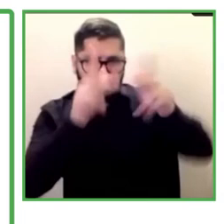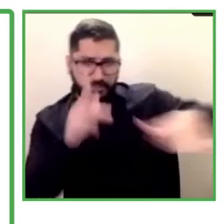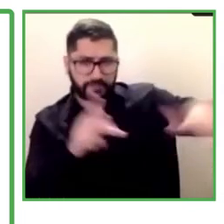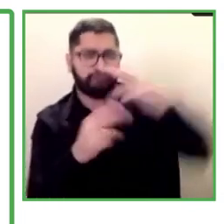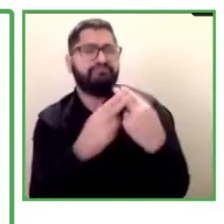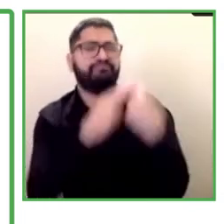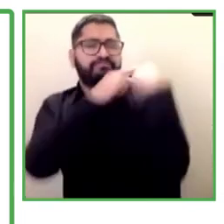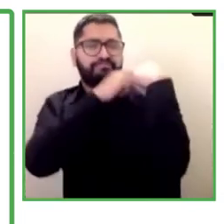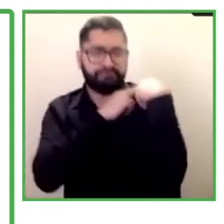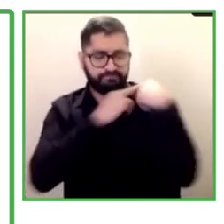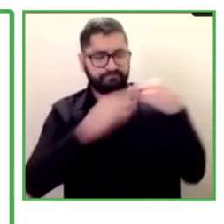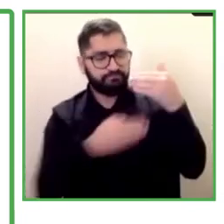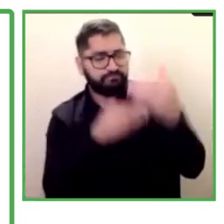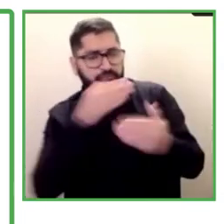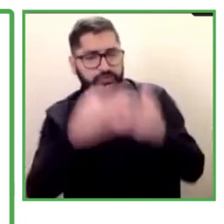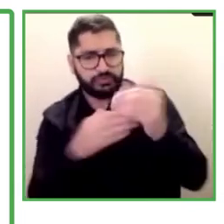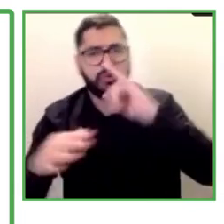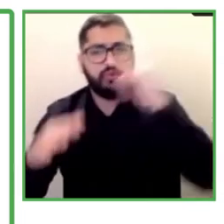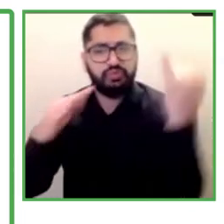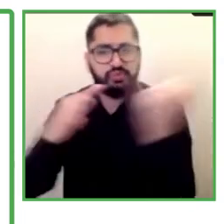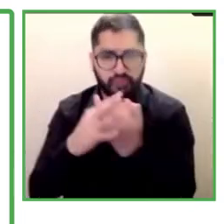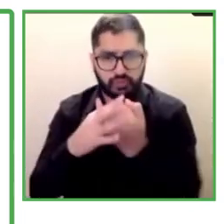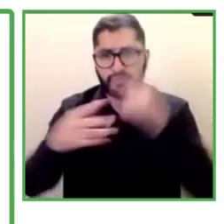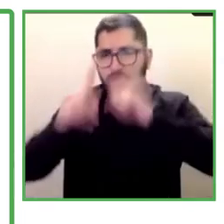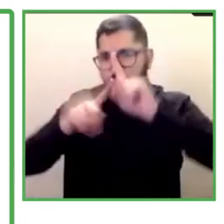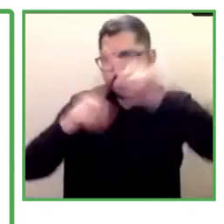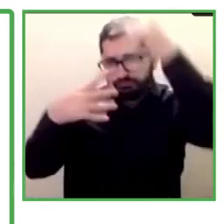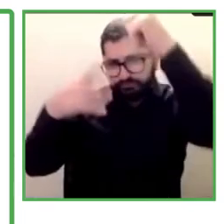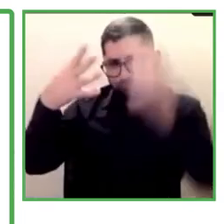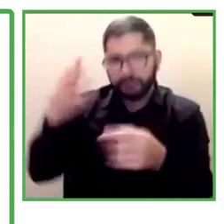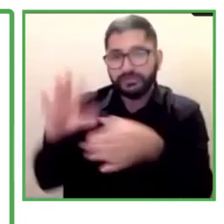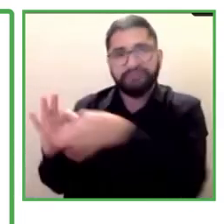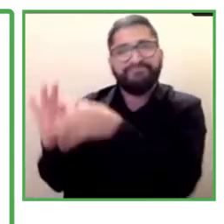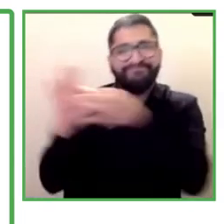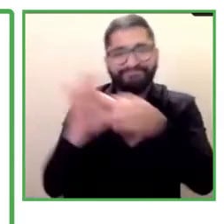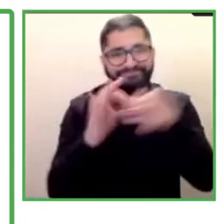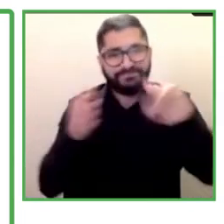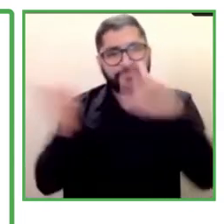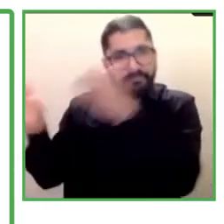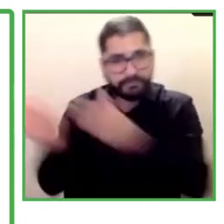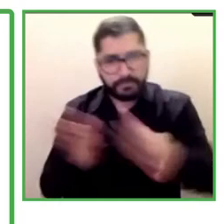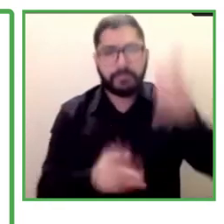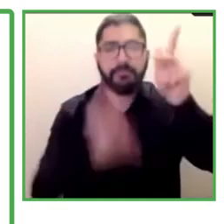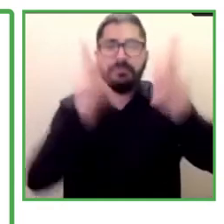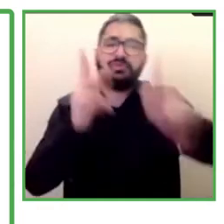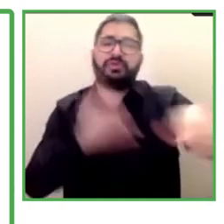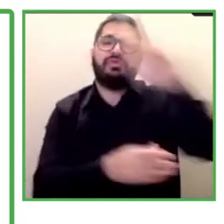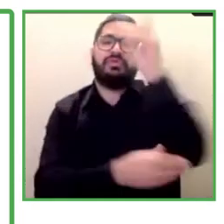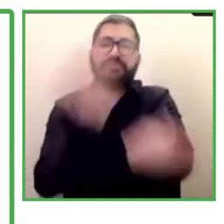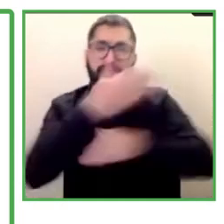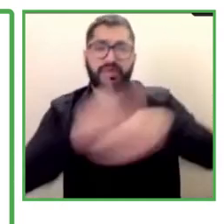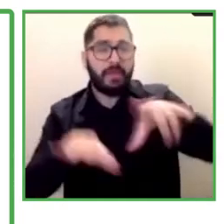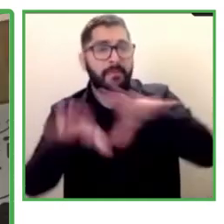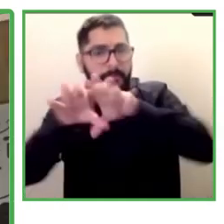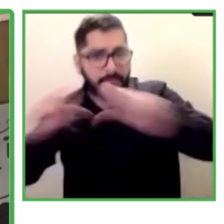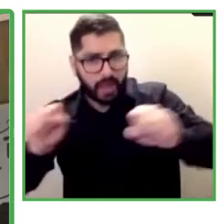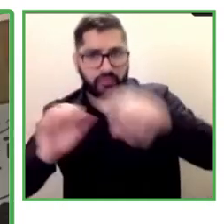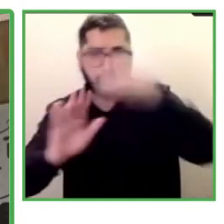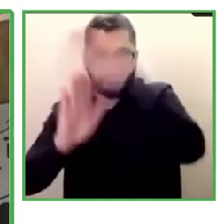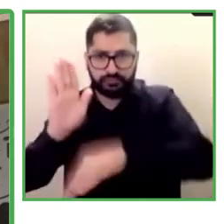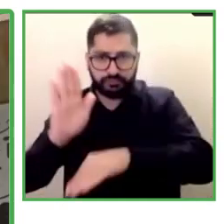reasons that encouraged the creation of this program for disabled people in Pacto de Productividad in the year